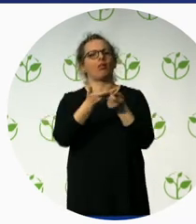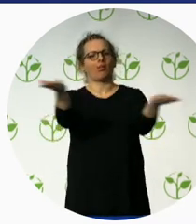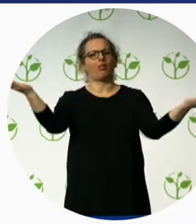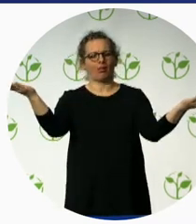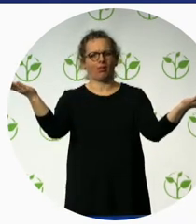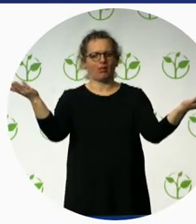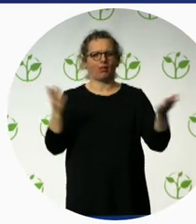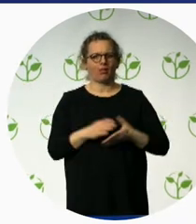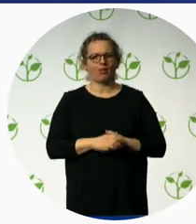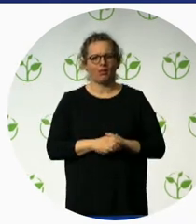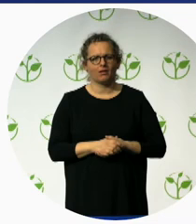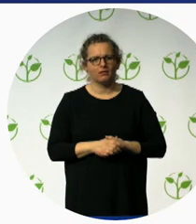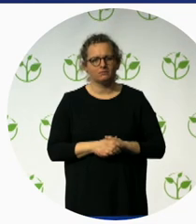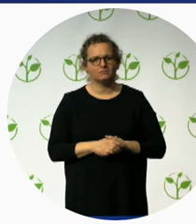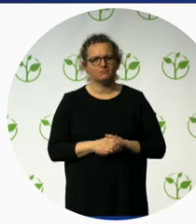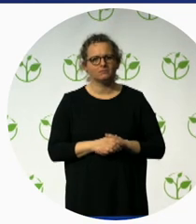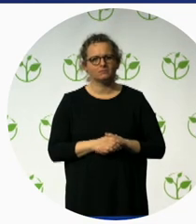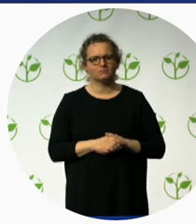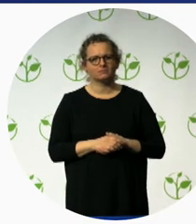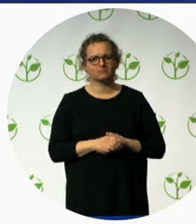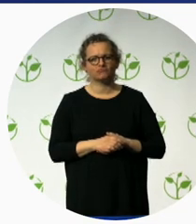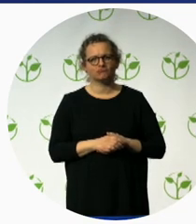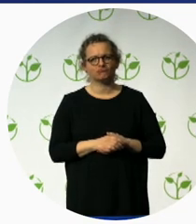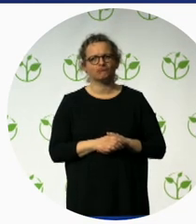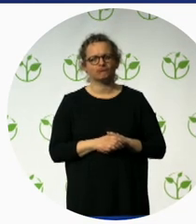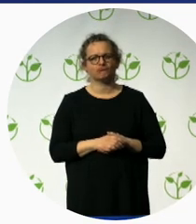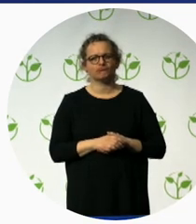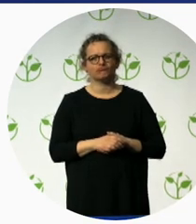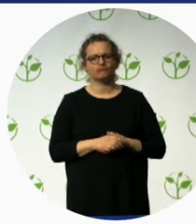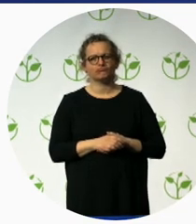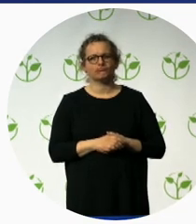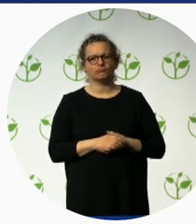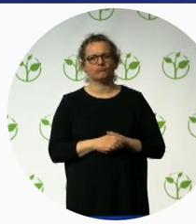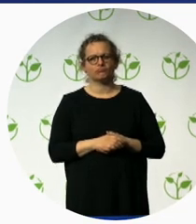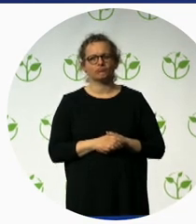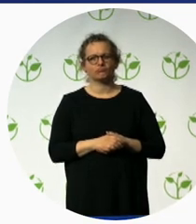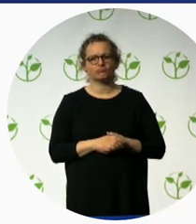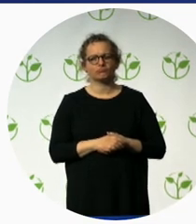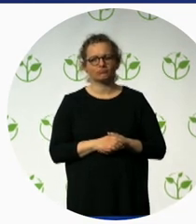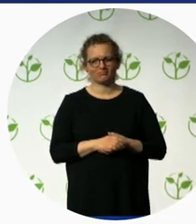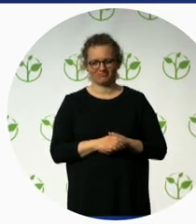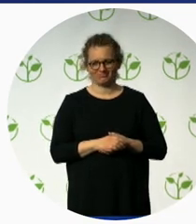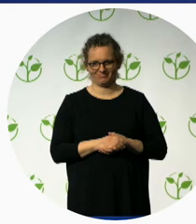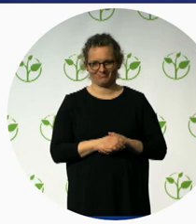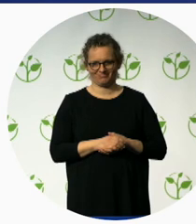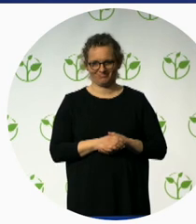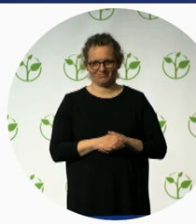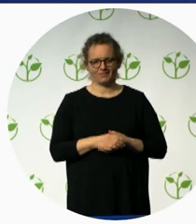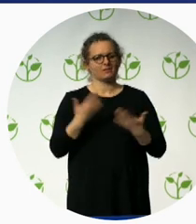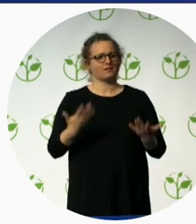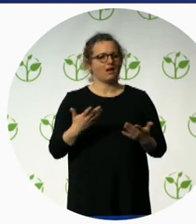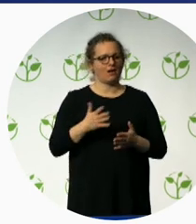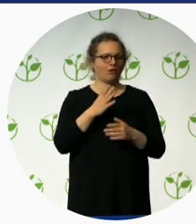Dostępność w turystyce rodzi się z różnych powodów. Czasem dlatego, że